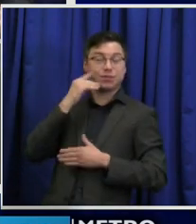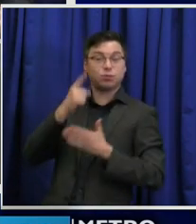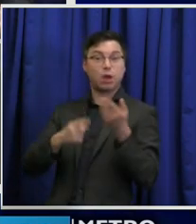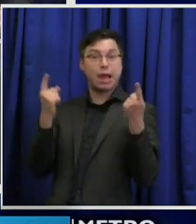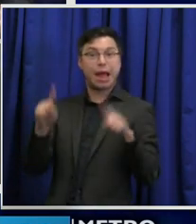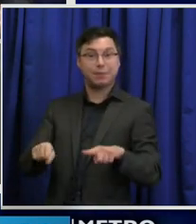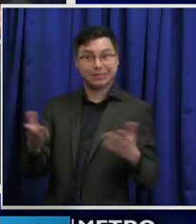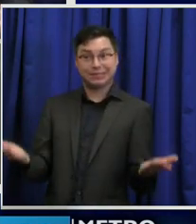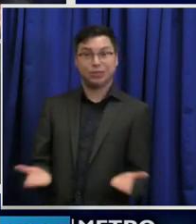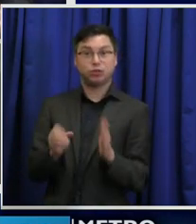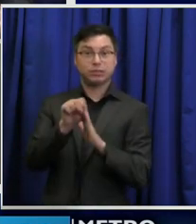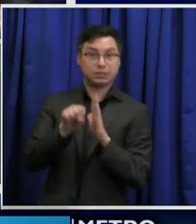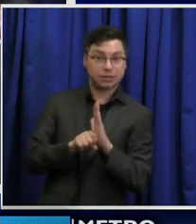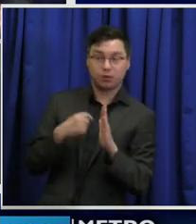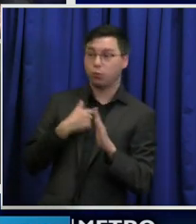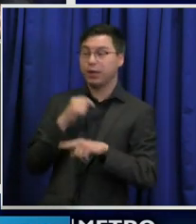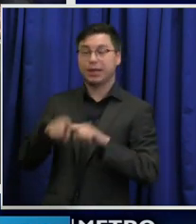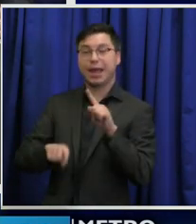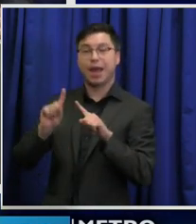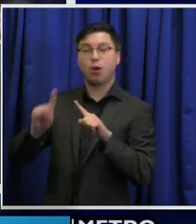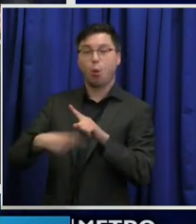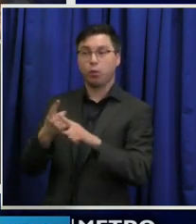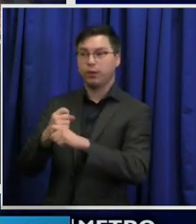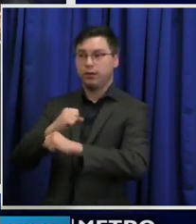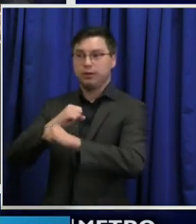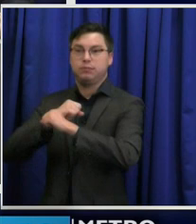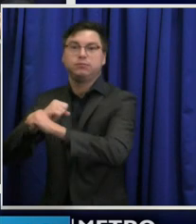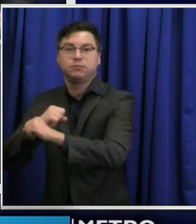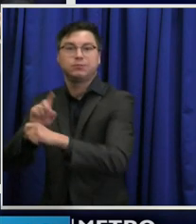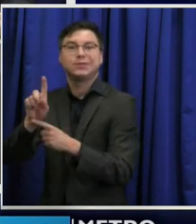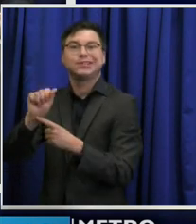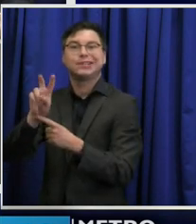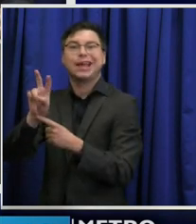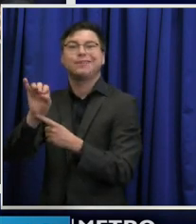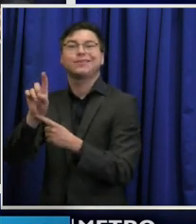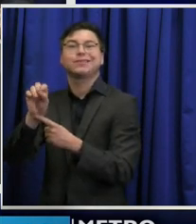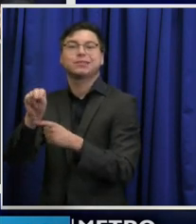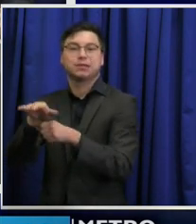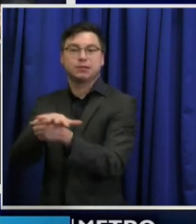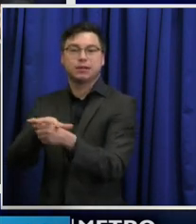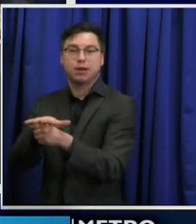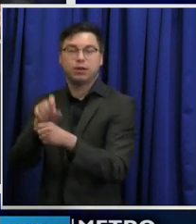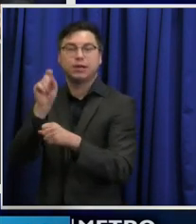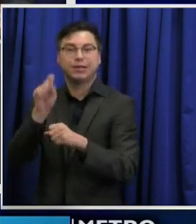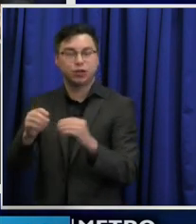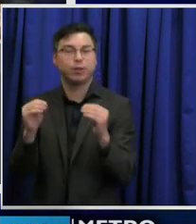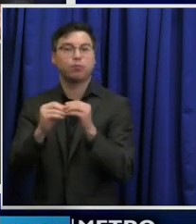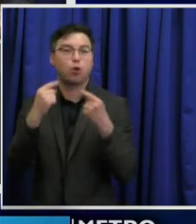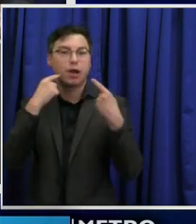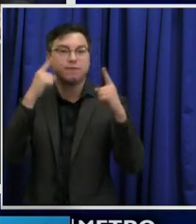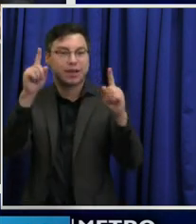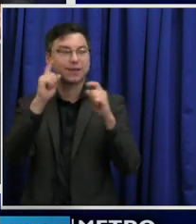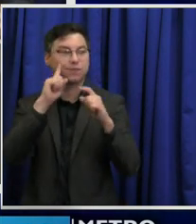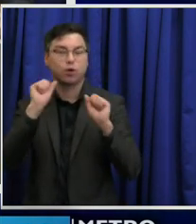recognize that we need a broader response to be more effective in this. So,